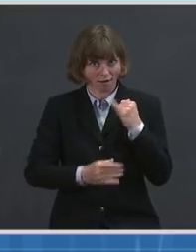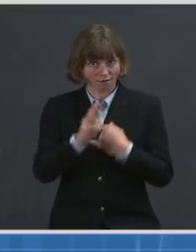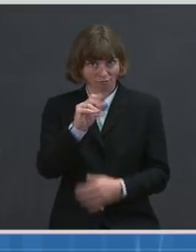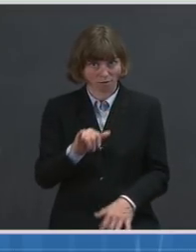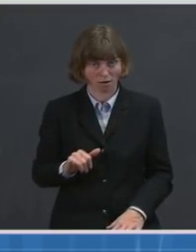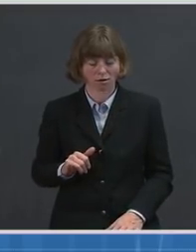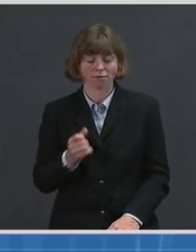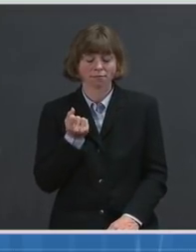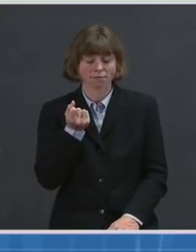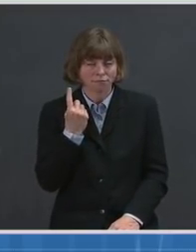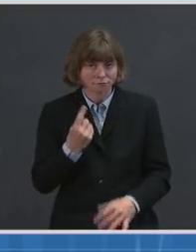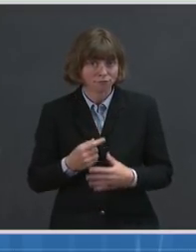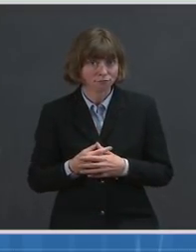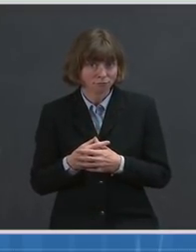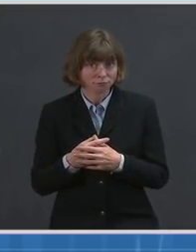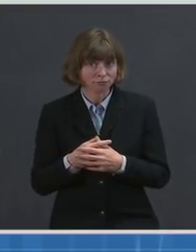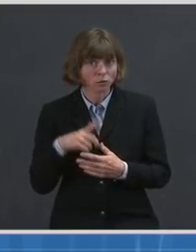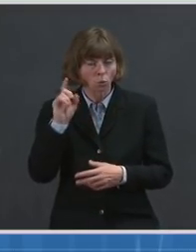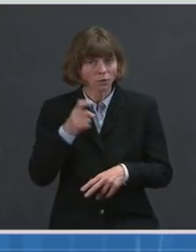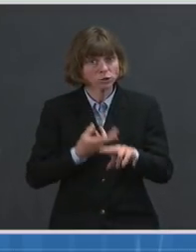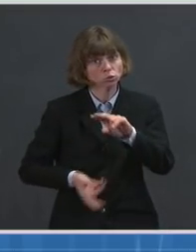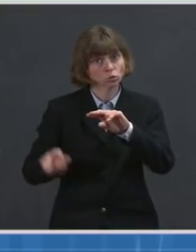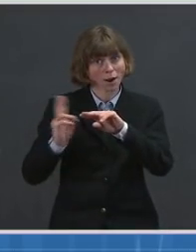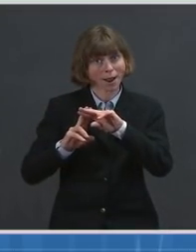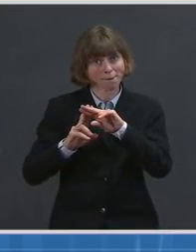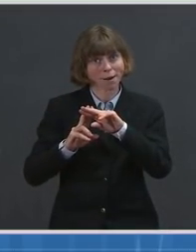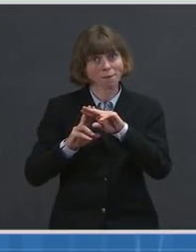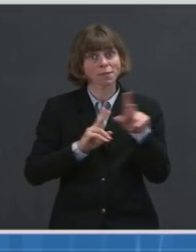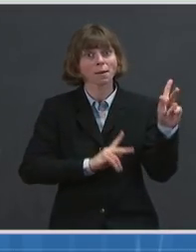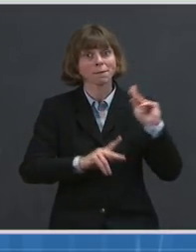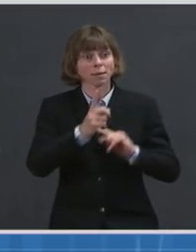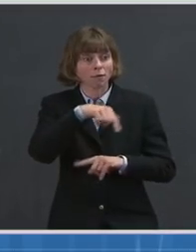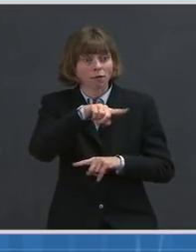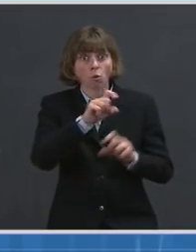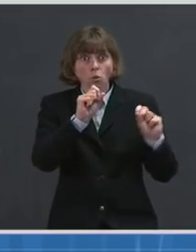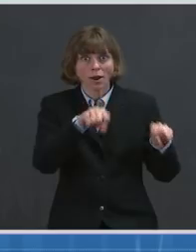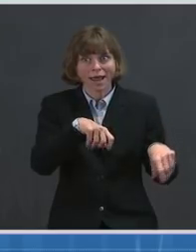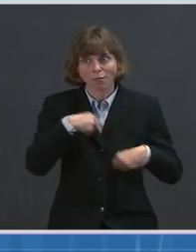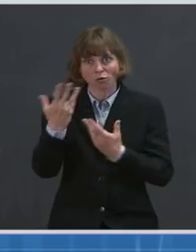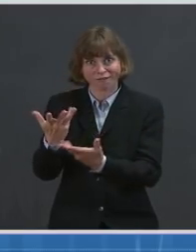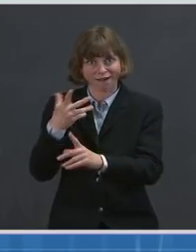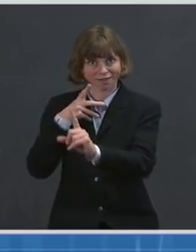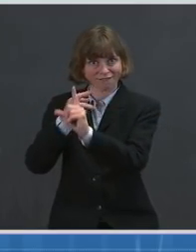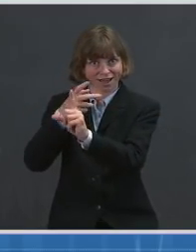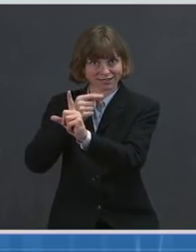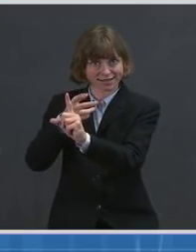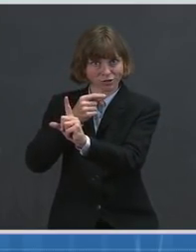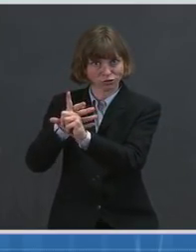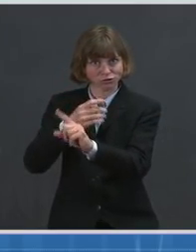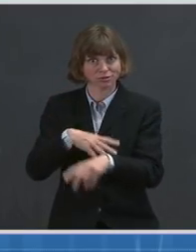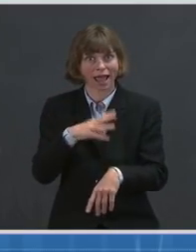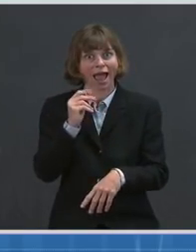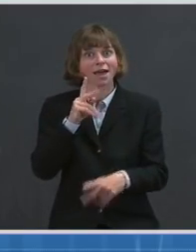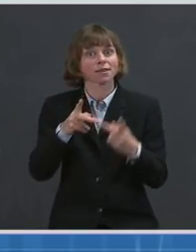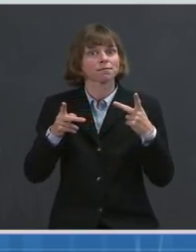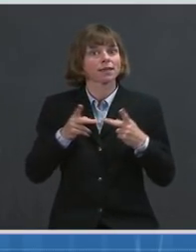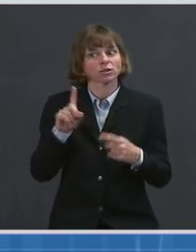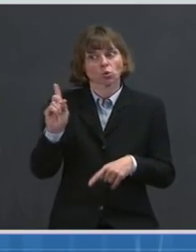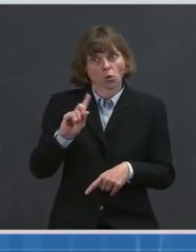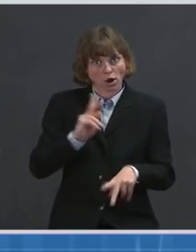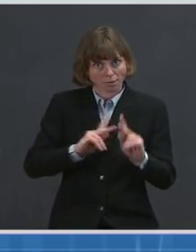up the number of vaccinators, as we've been talking about, and the number of places where Americans can get vaccinated